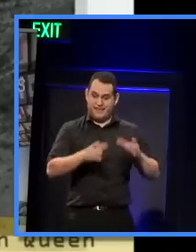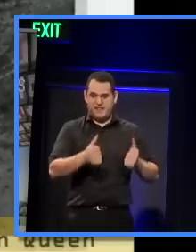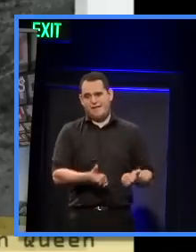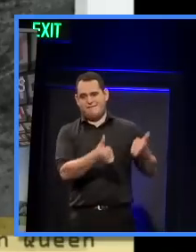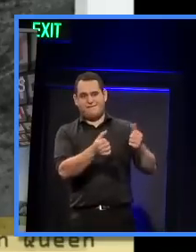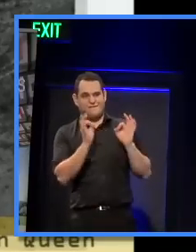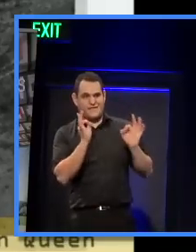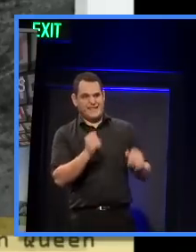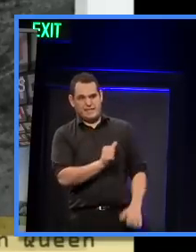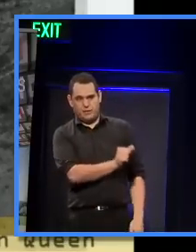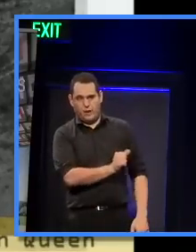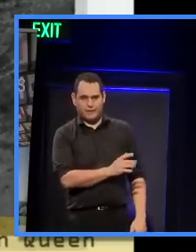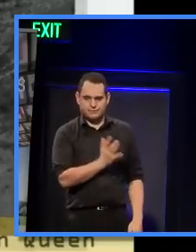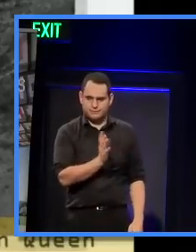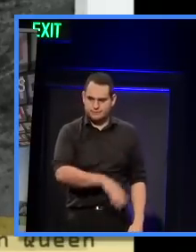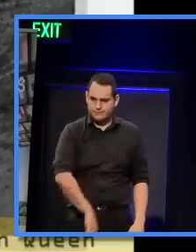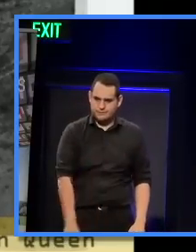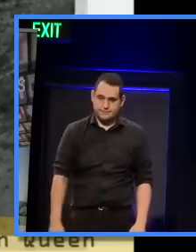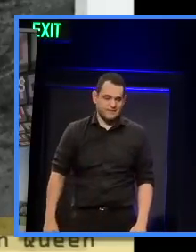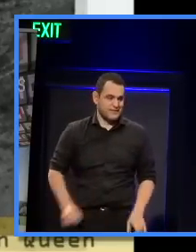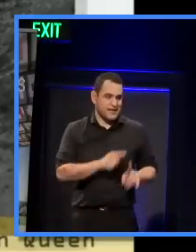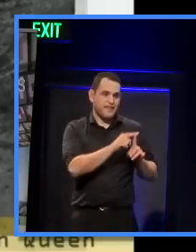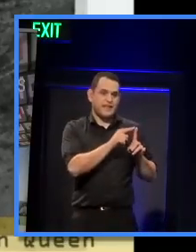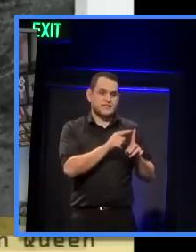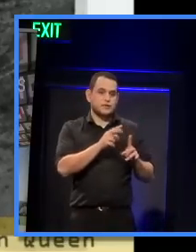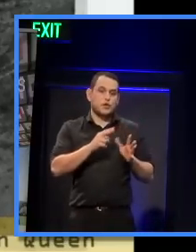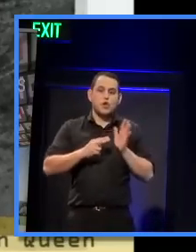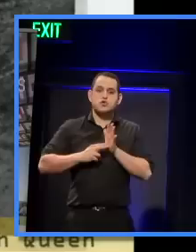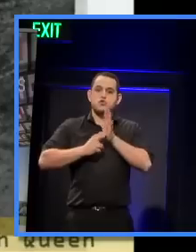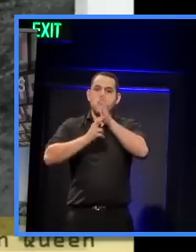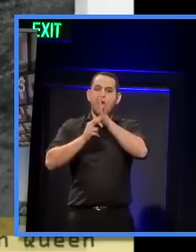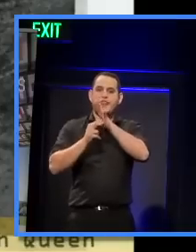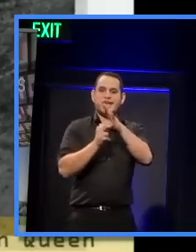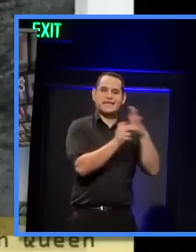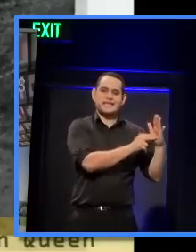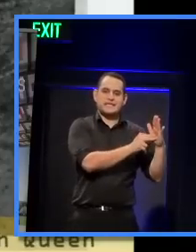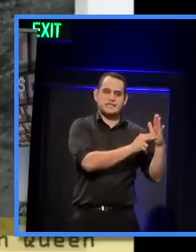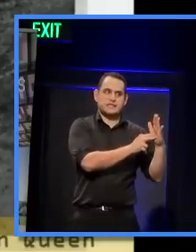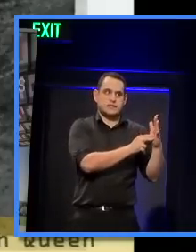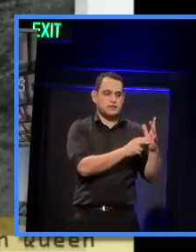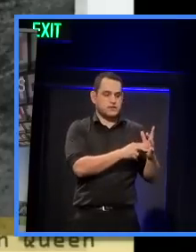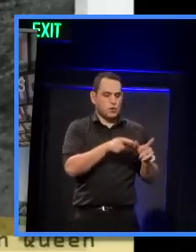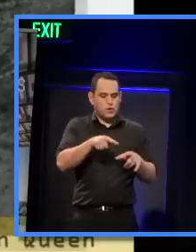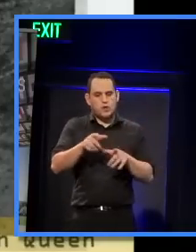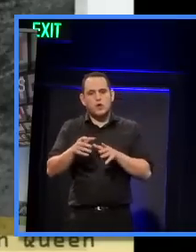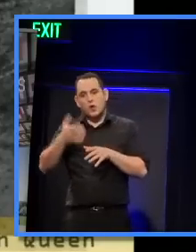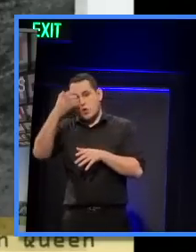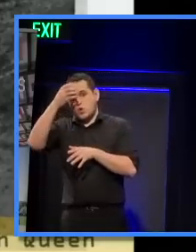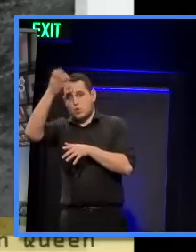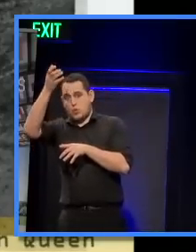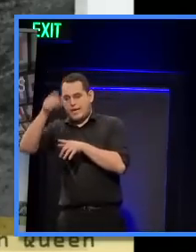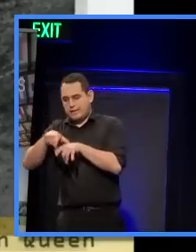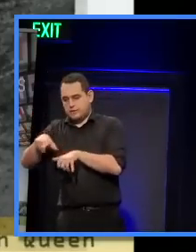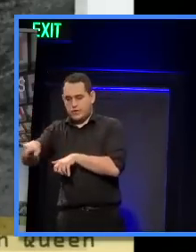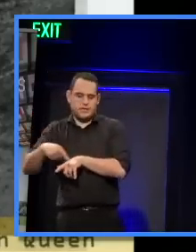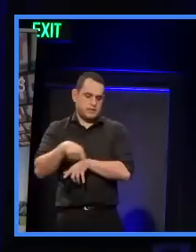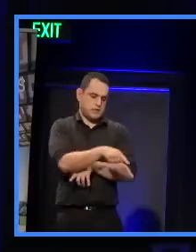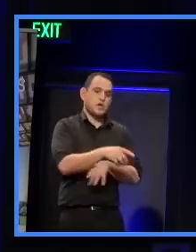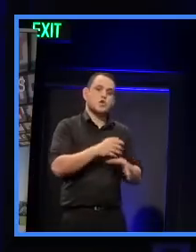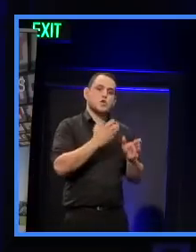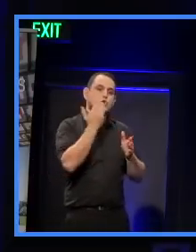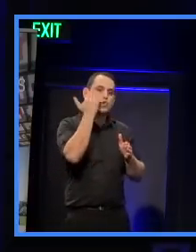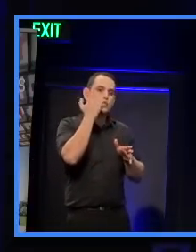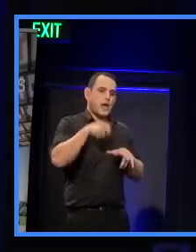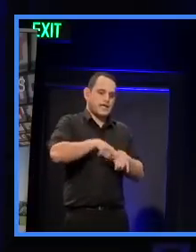This is looking east from, for the times, this is looking northeast from the gully between Queen Street and Grey Street, which is now Myers Park.